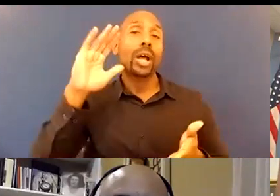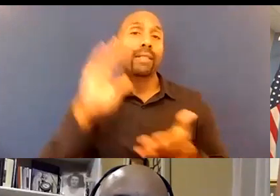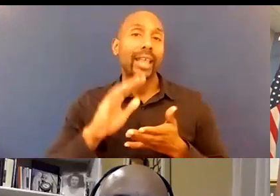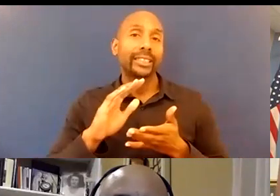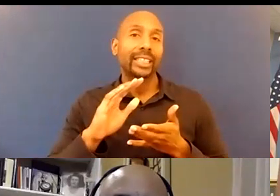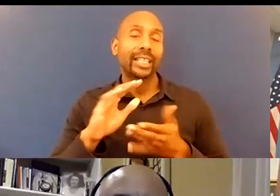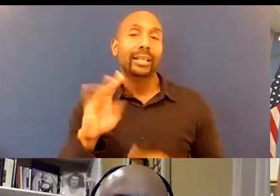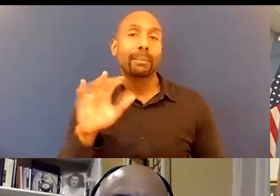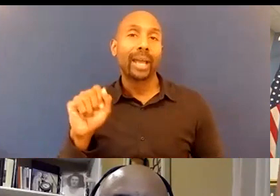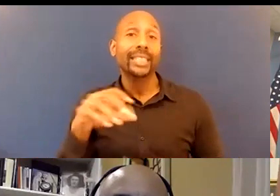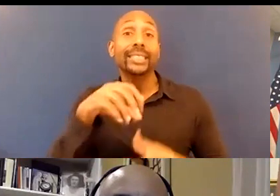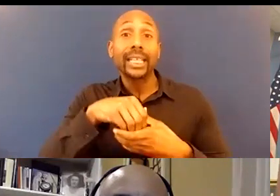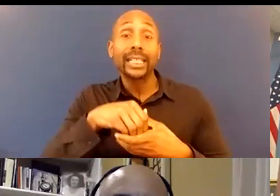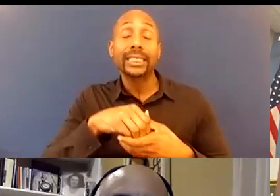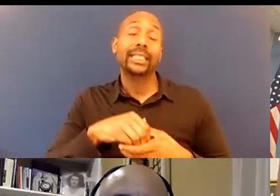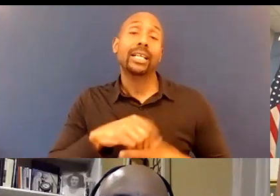enforcement